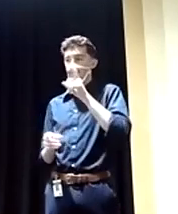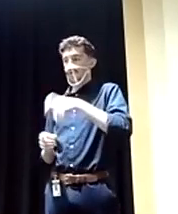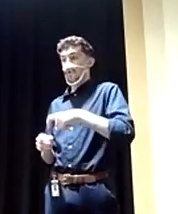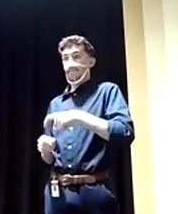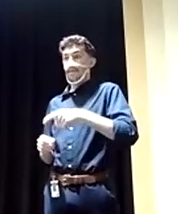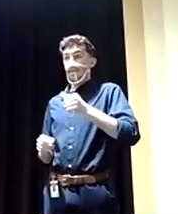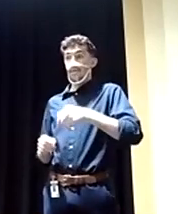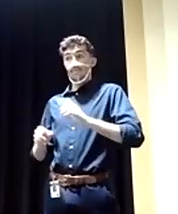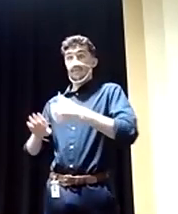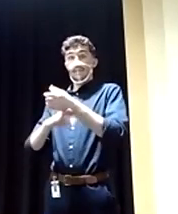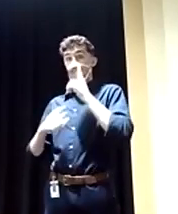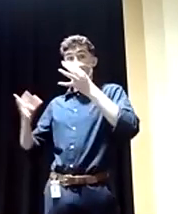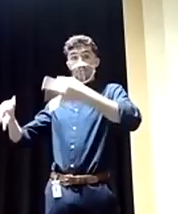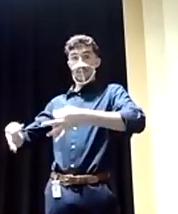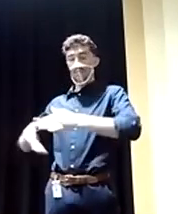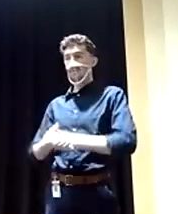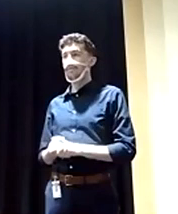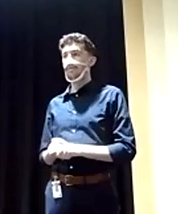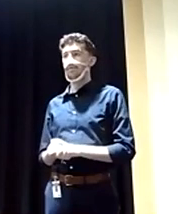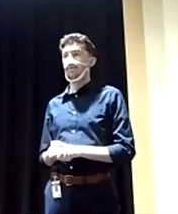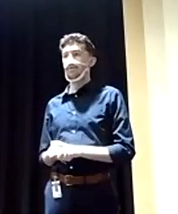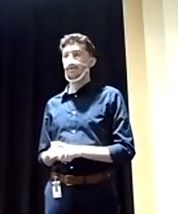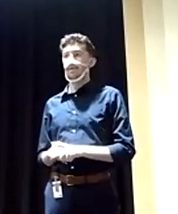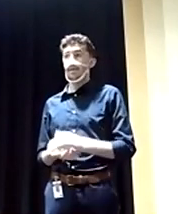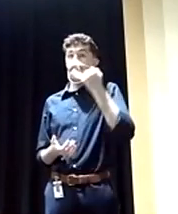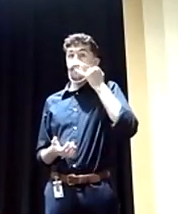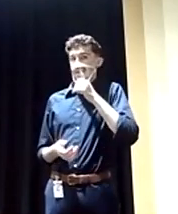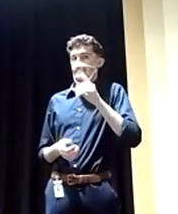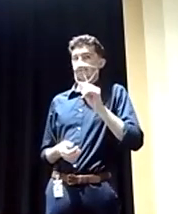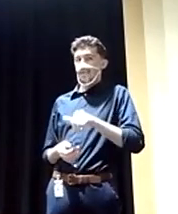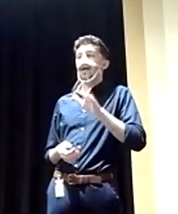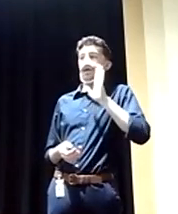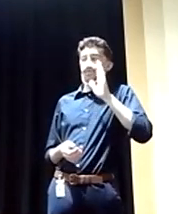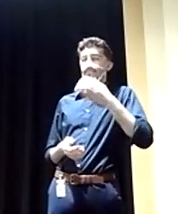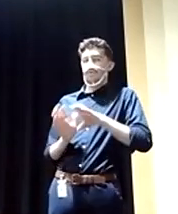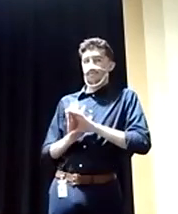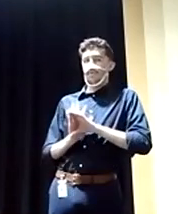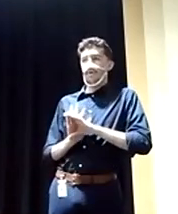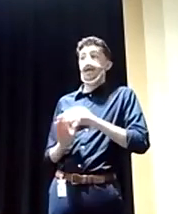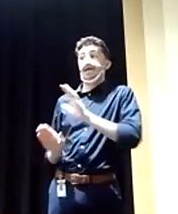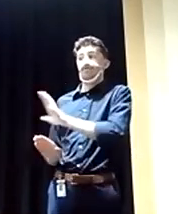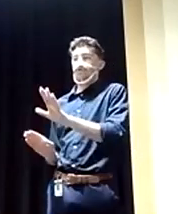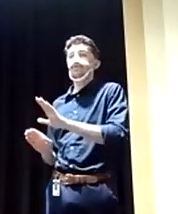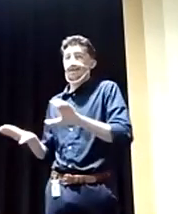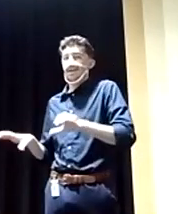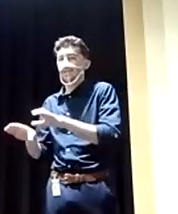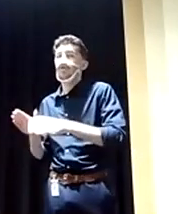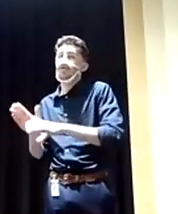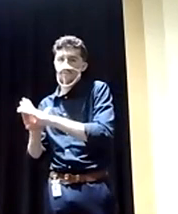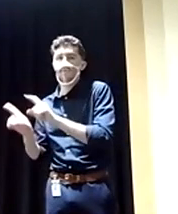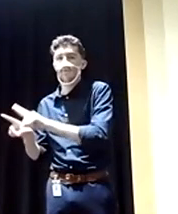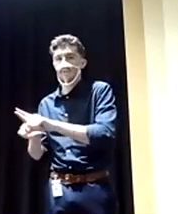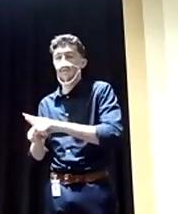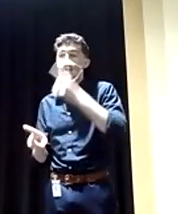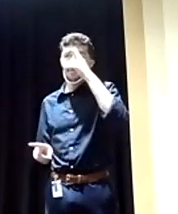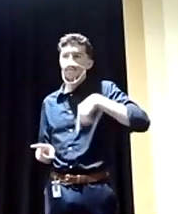law beyond just losing their job. I think it was criminal what was actually done. We understand and I